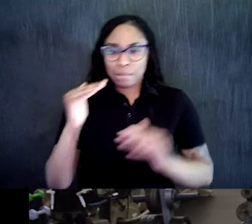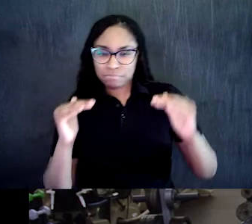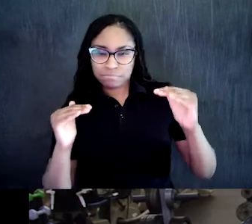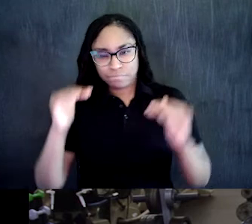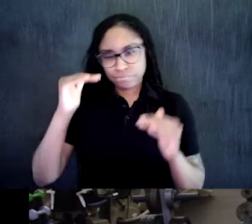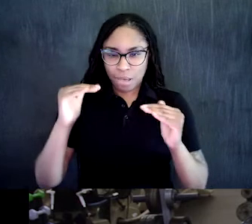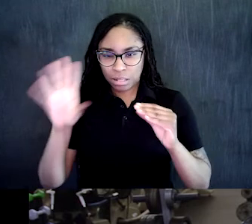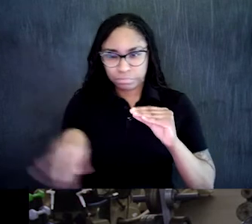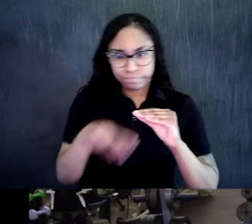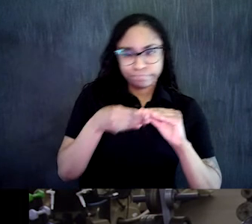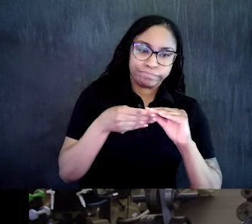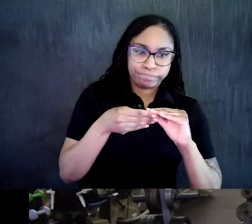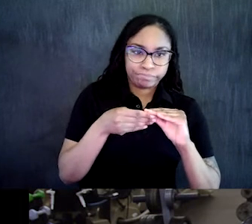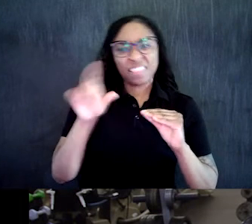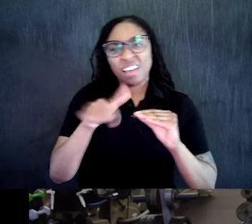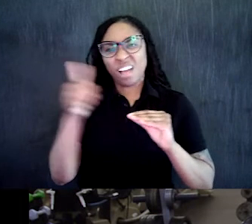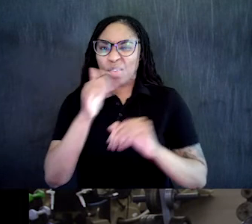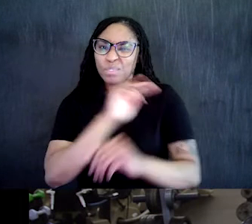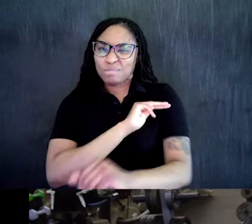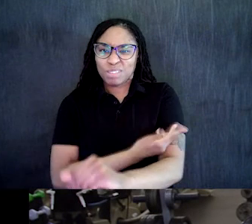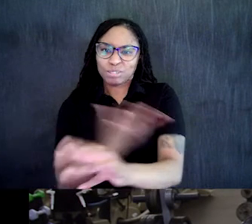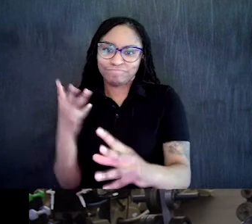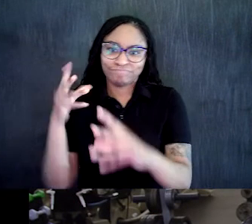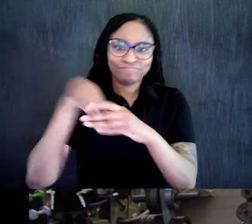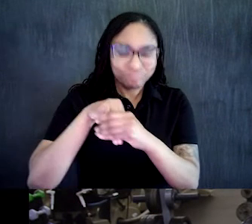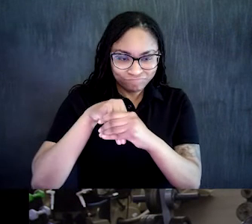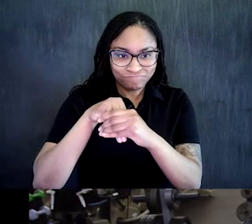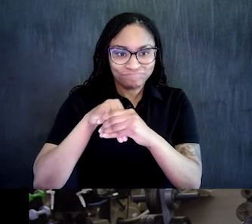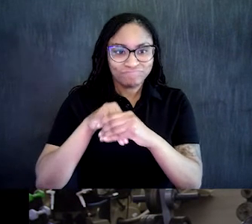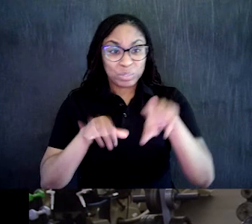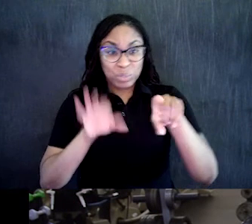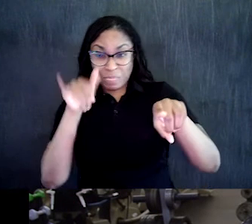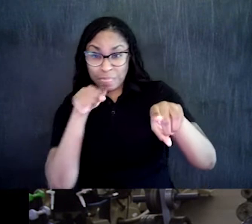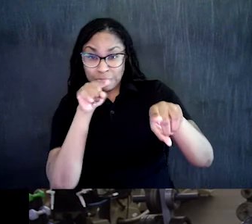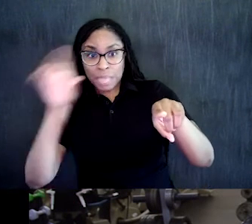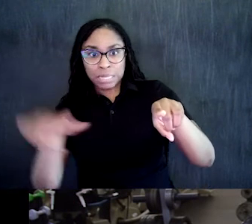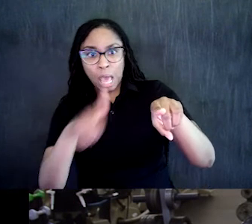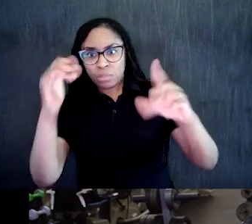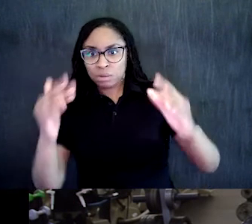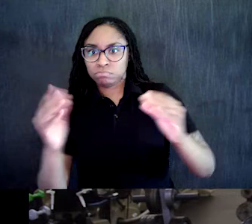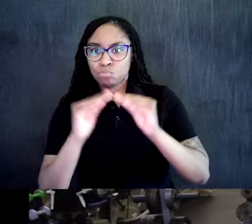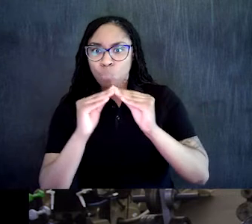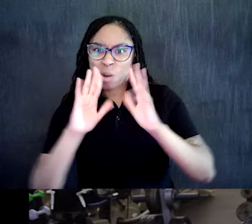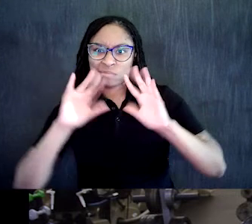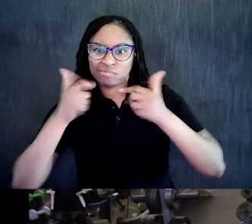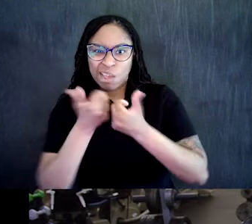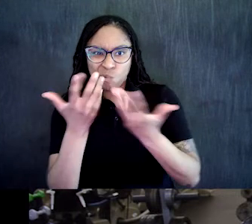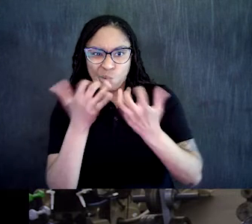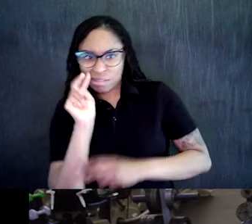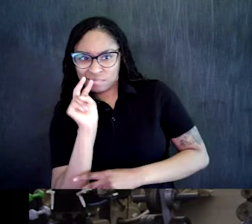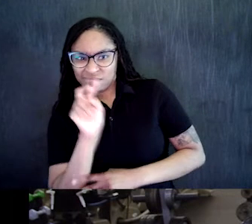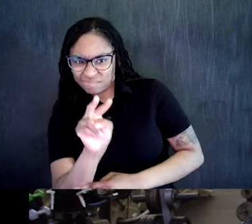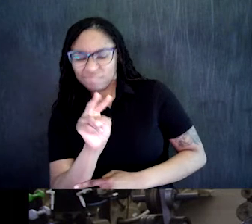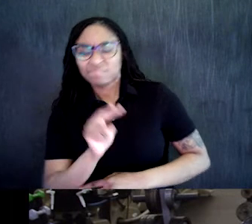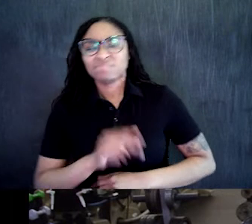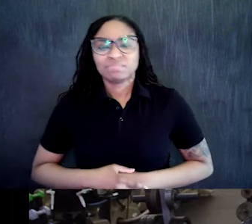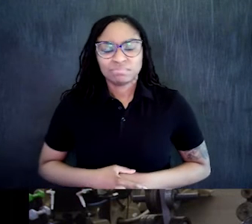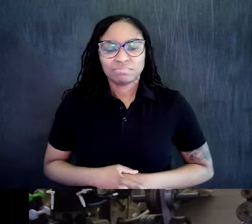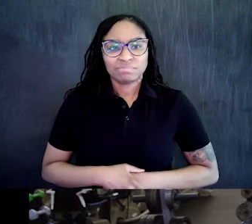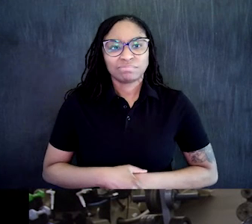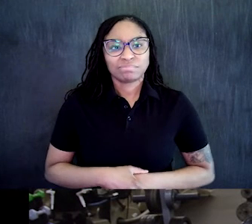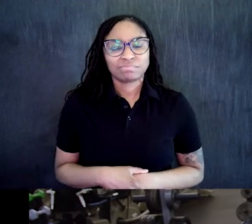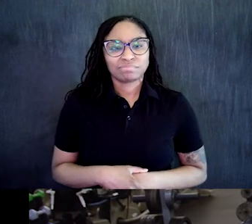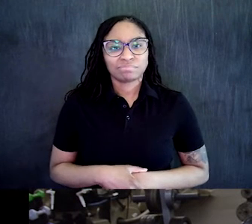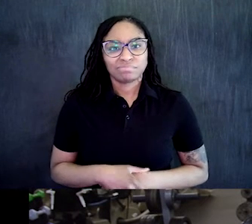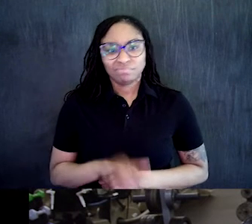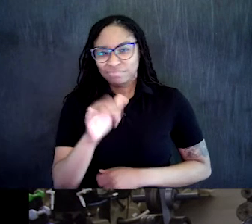So this one, if you have some weight, you can add it in. Just keep it in your hands in front of you. Otherwise, you can do just body weight and we'll focus more on making